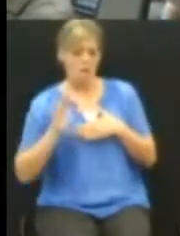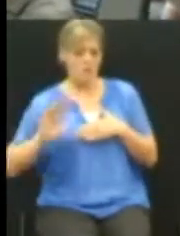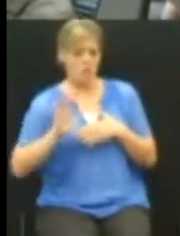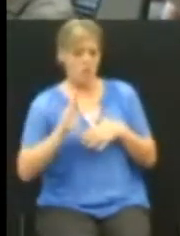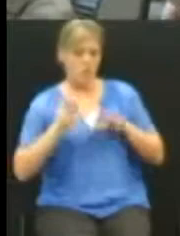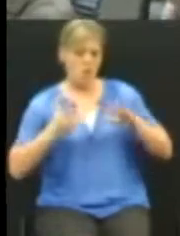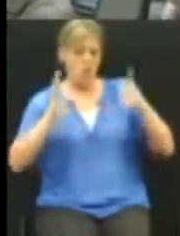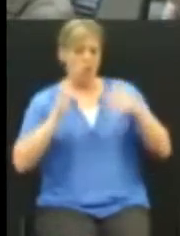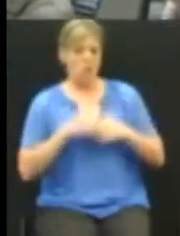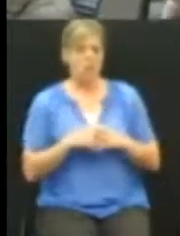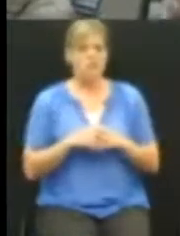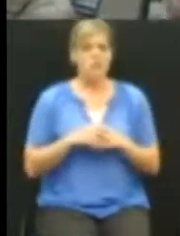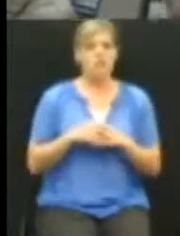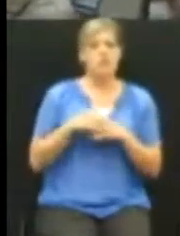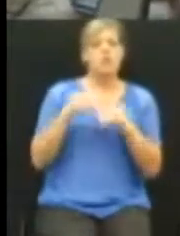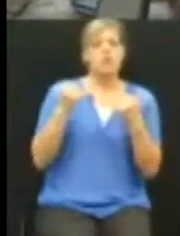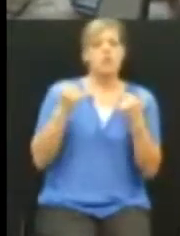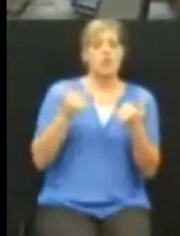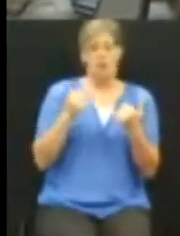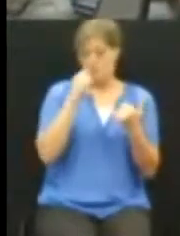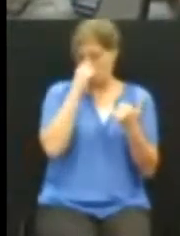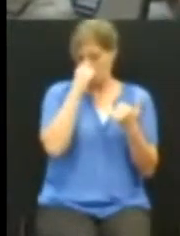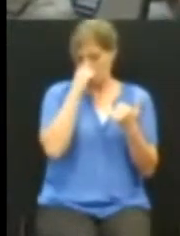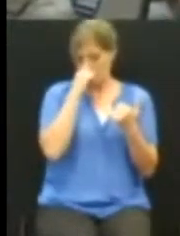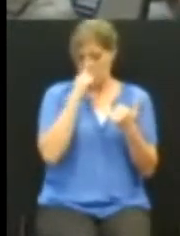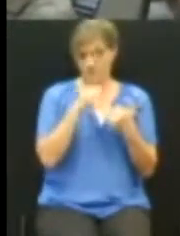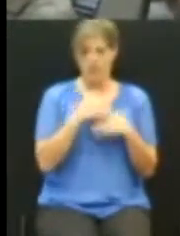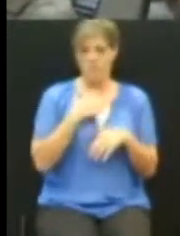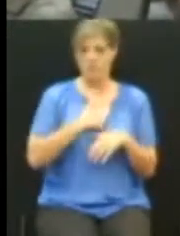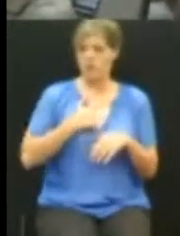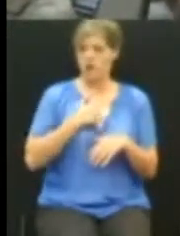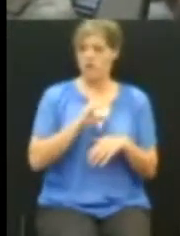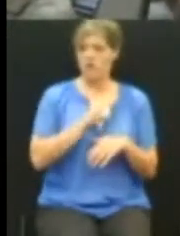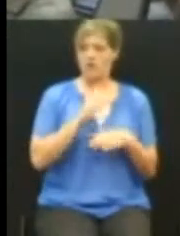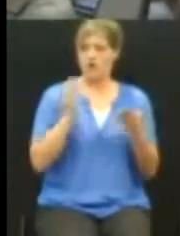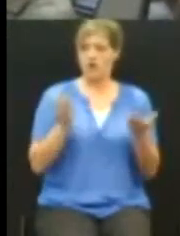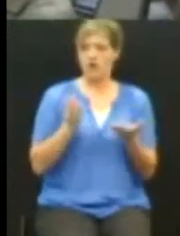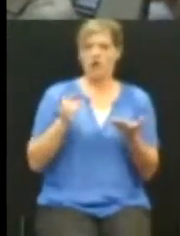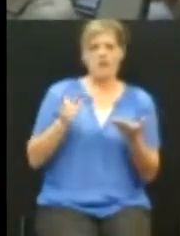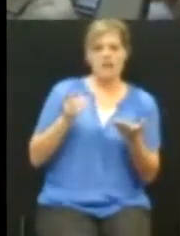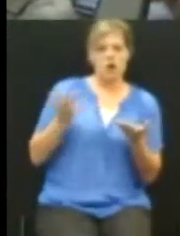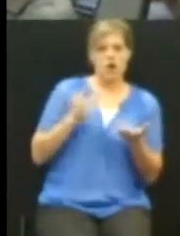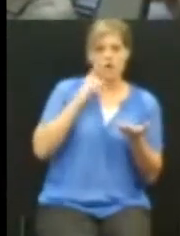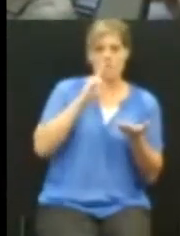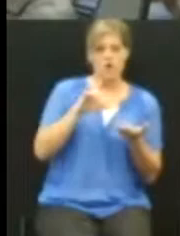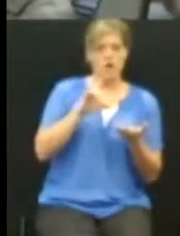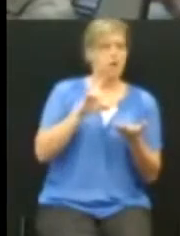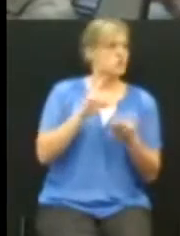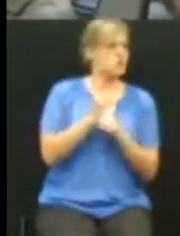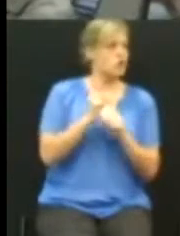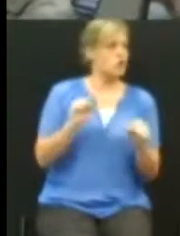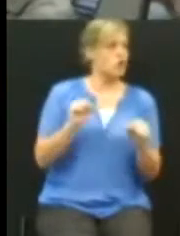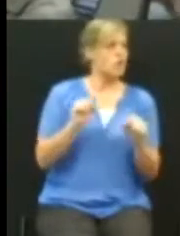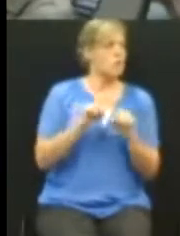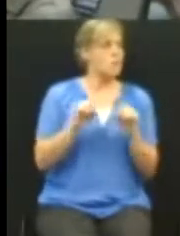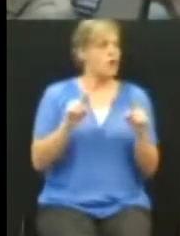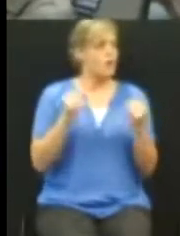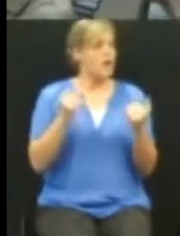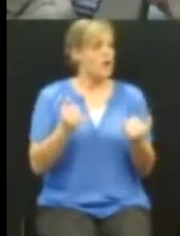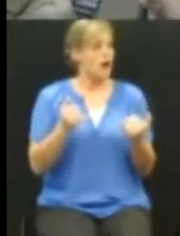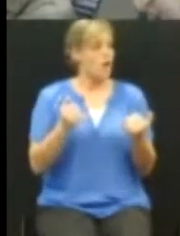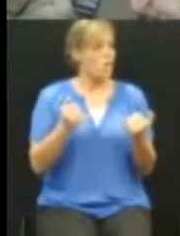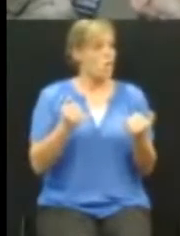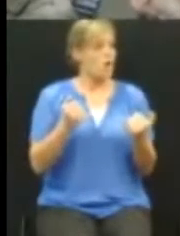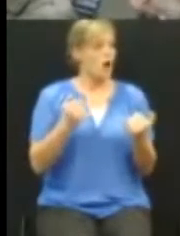I do hereby. And I'm sorry the officer's here. He's here for security, so he can't join me. But I'm hereby putting you under